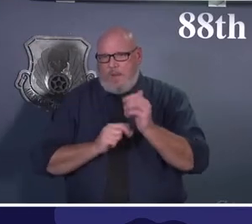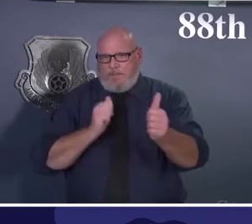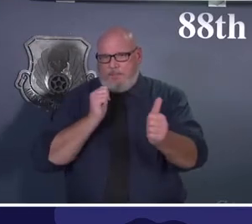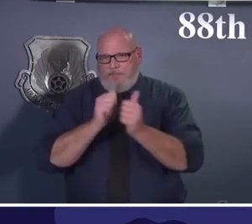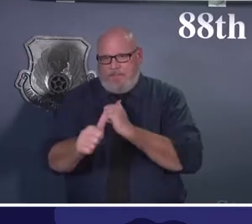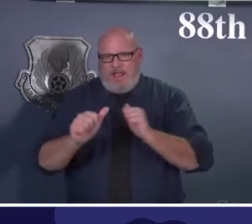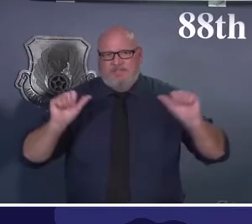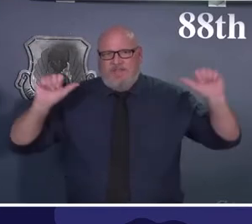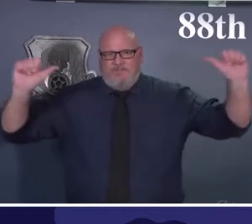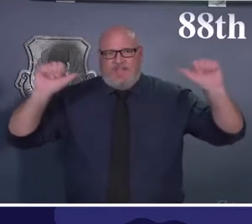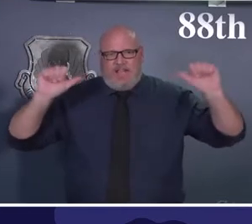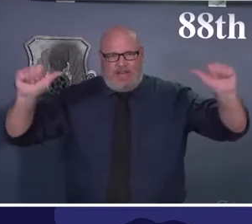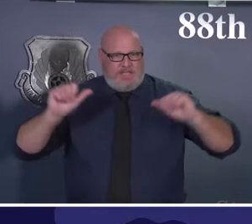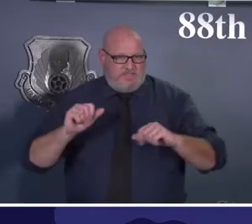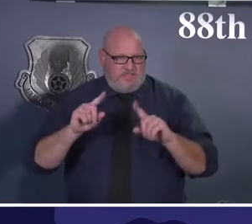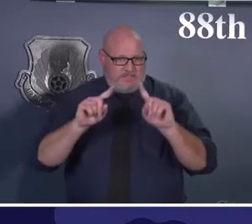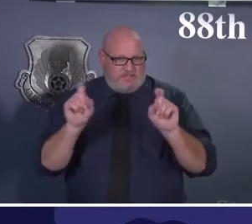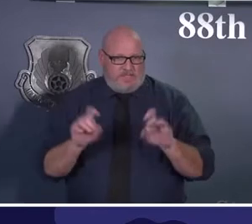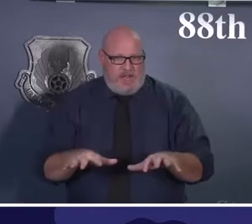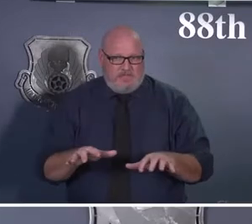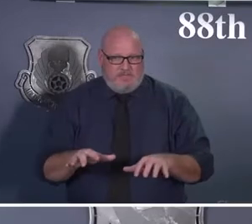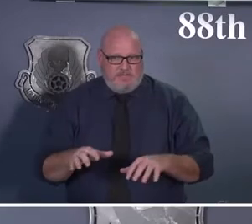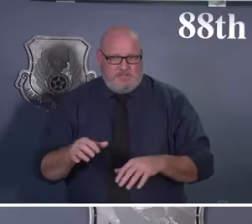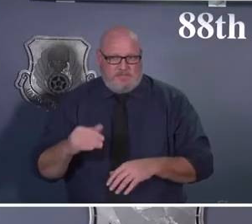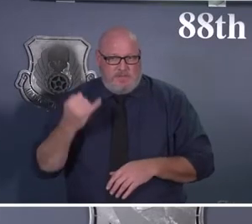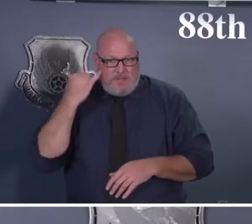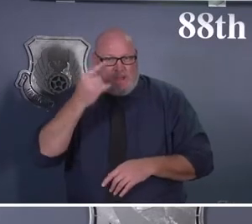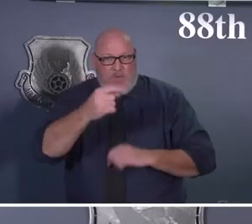to schedule assessment and work with your PTL.